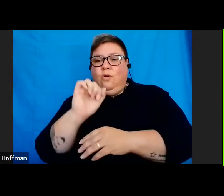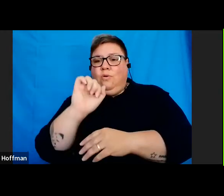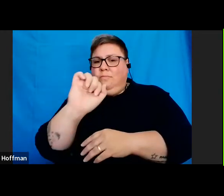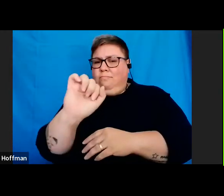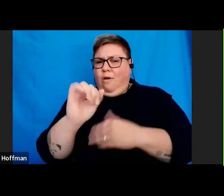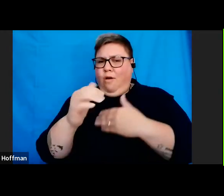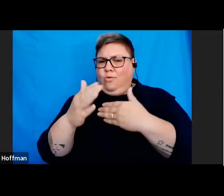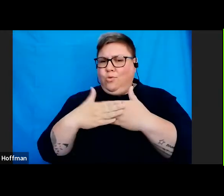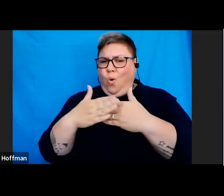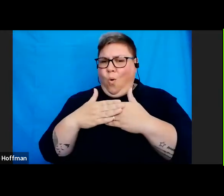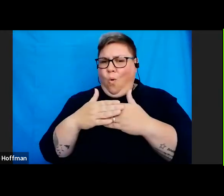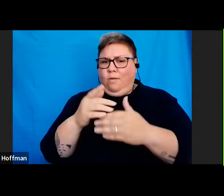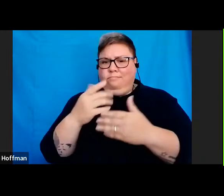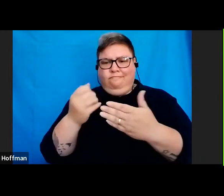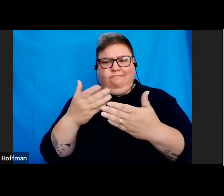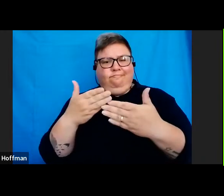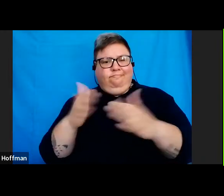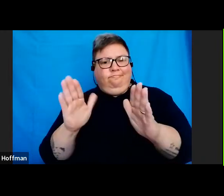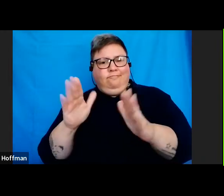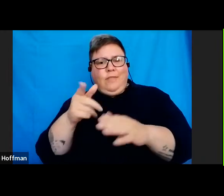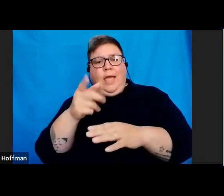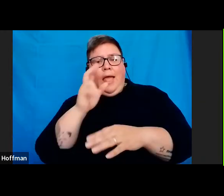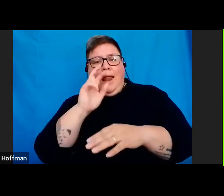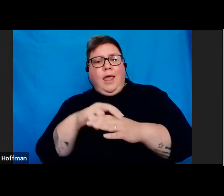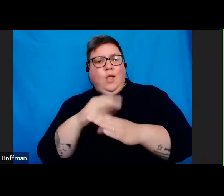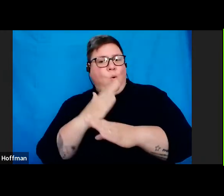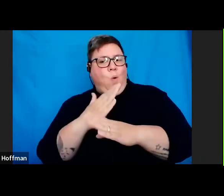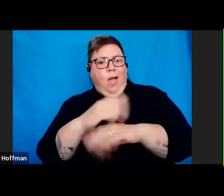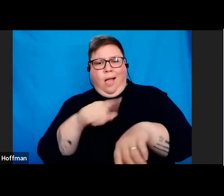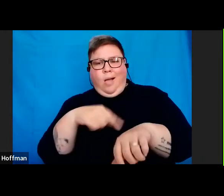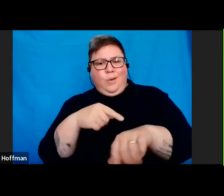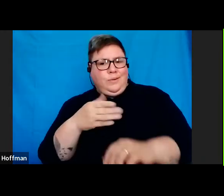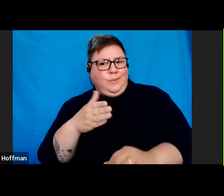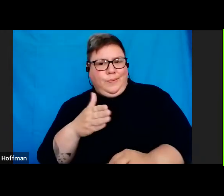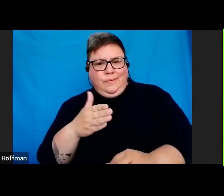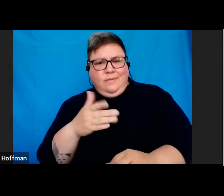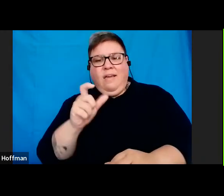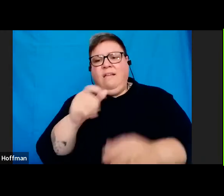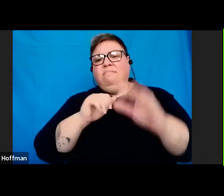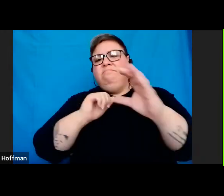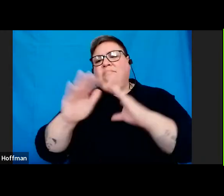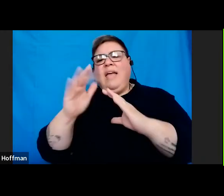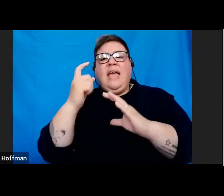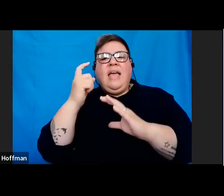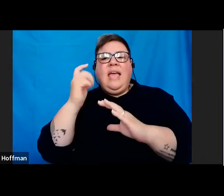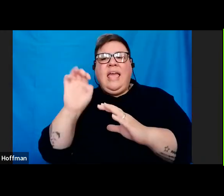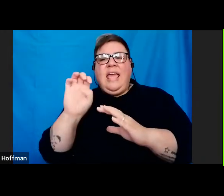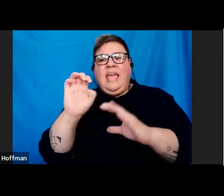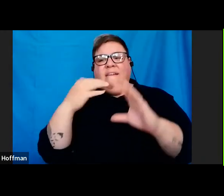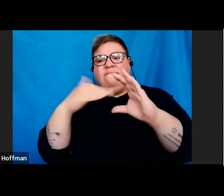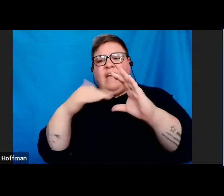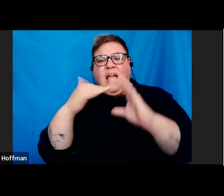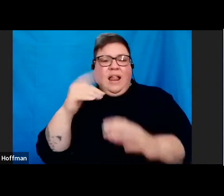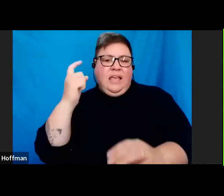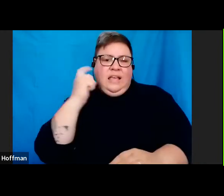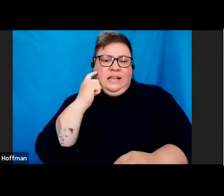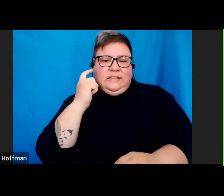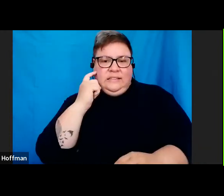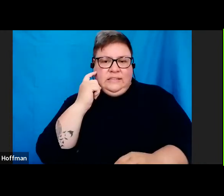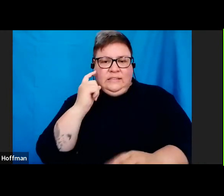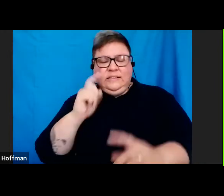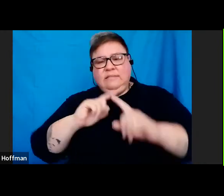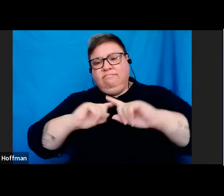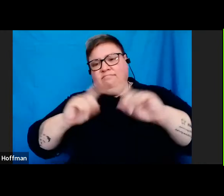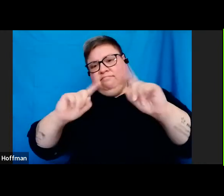only that it does not have working hours. You see that you are able to set up groups, give access of different functions